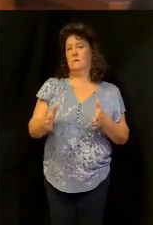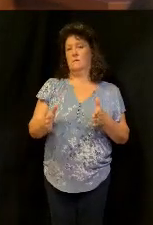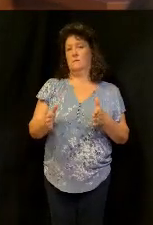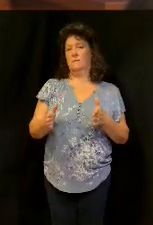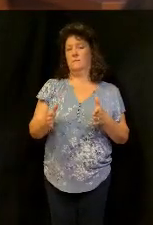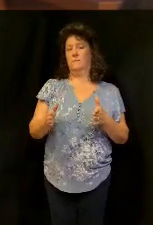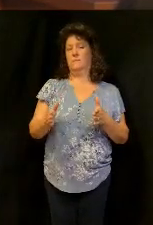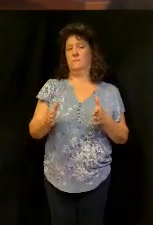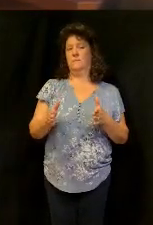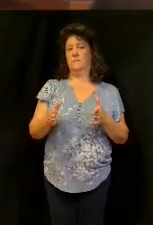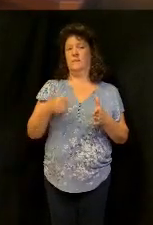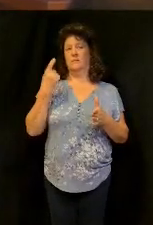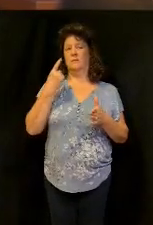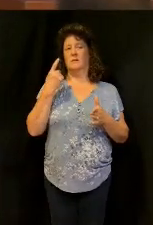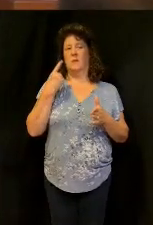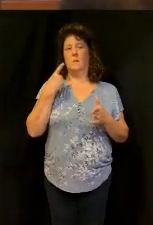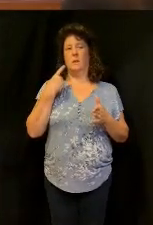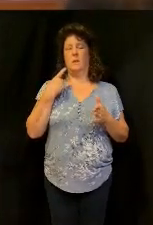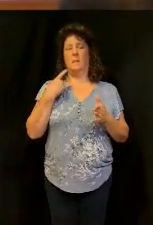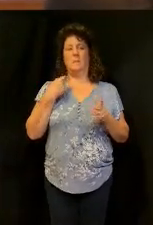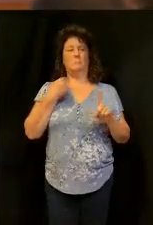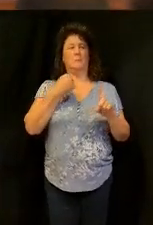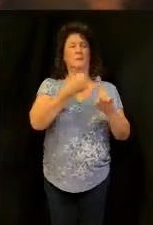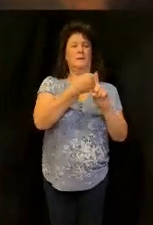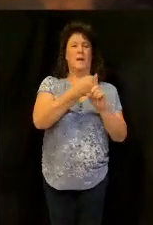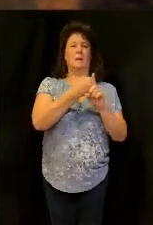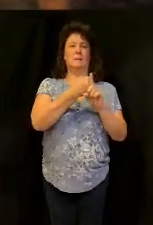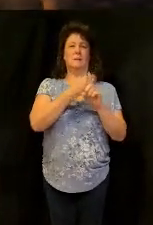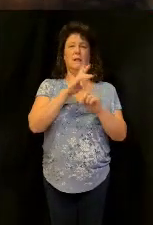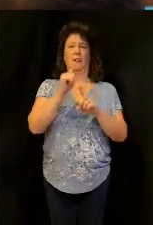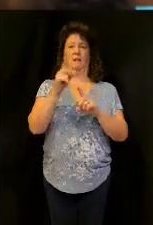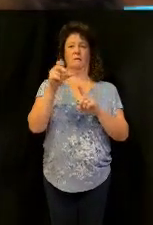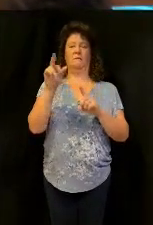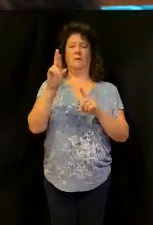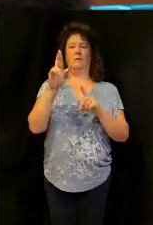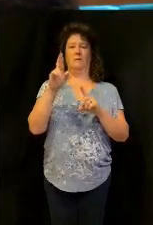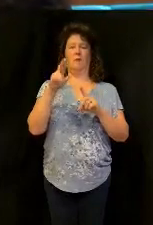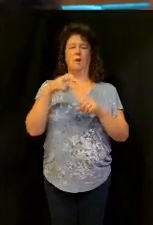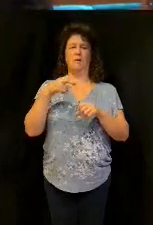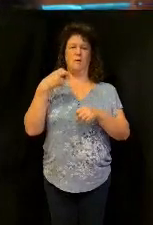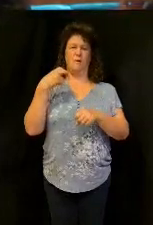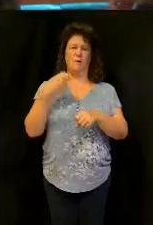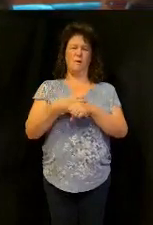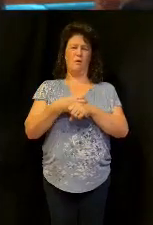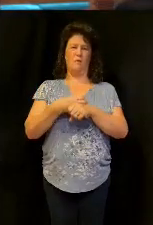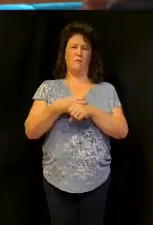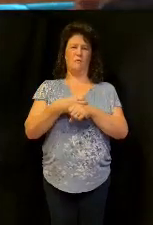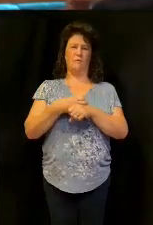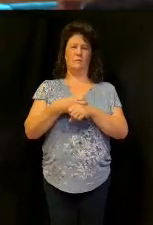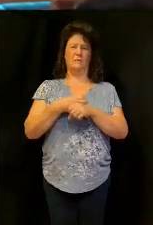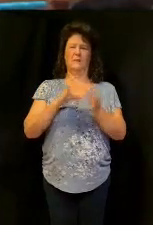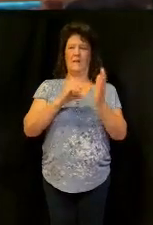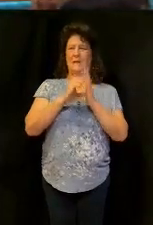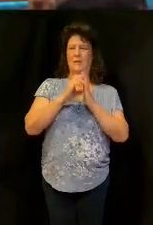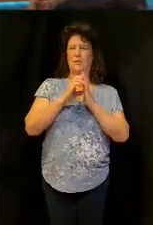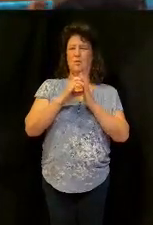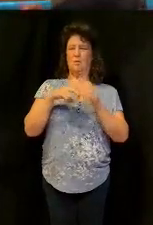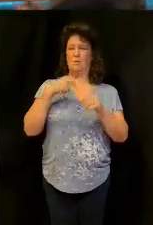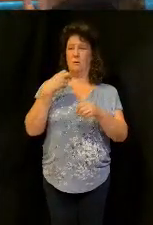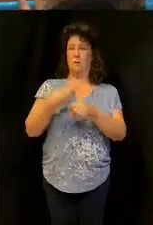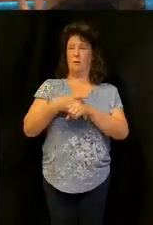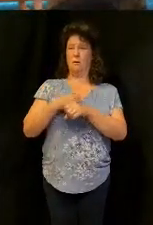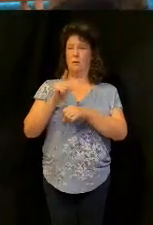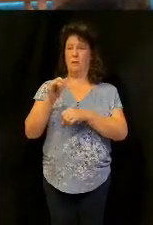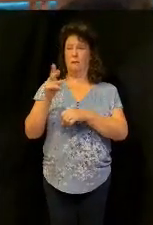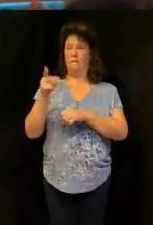Cirrhosis is something that attacks a person's liver and it hardens the liver. Cirrhosis means heart. It's a hardening. And